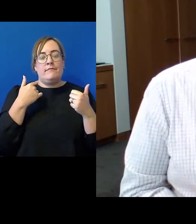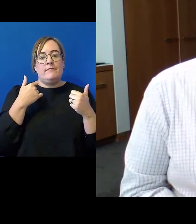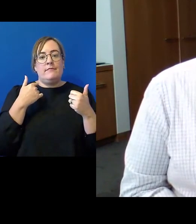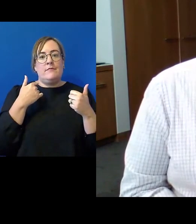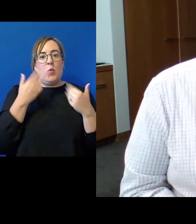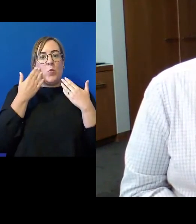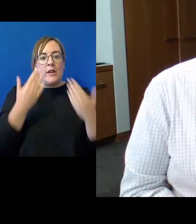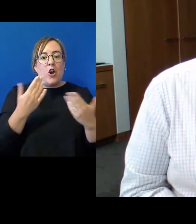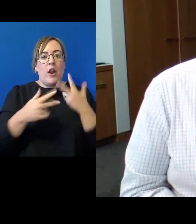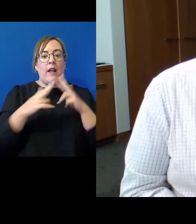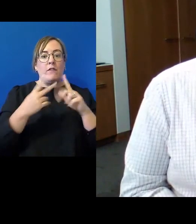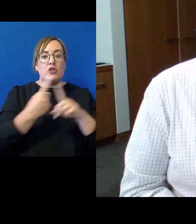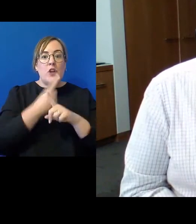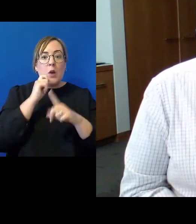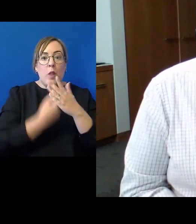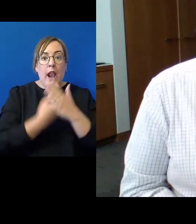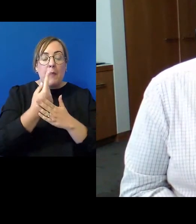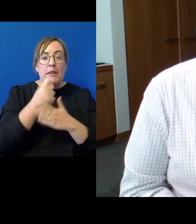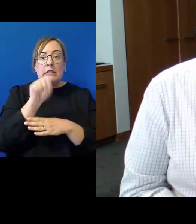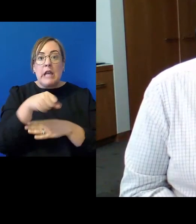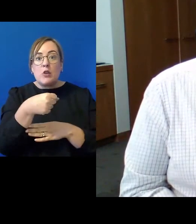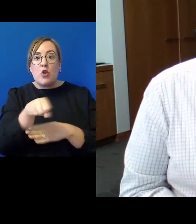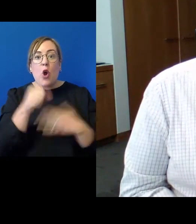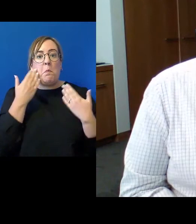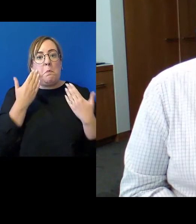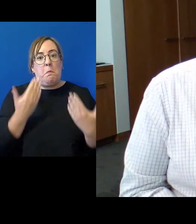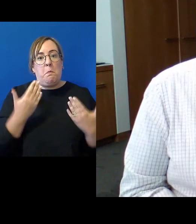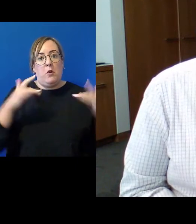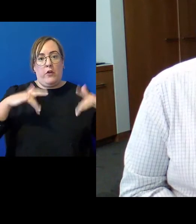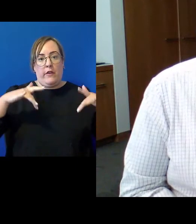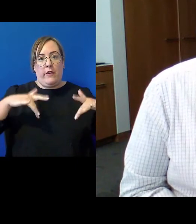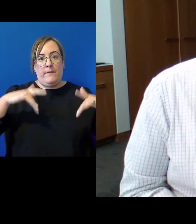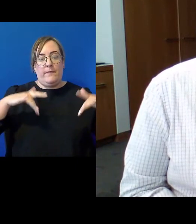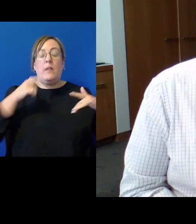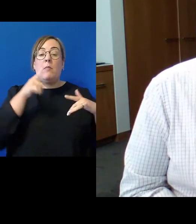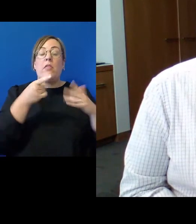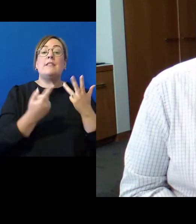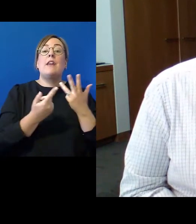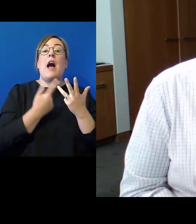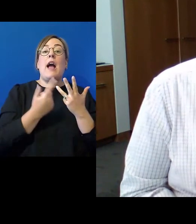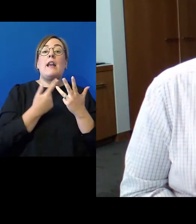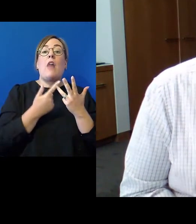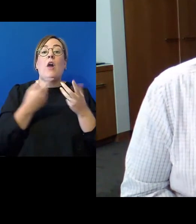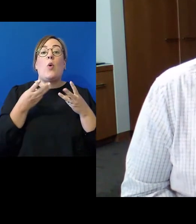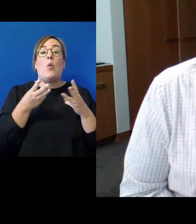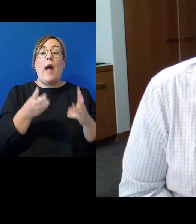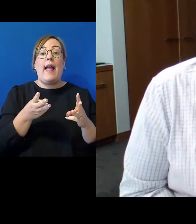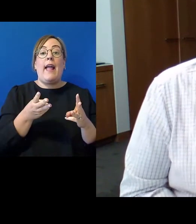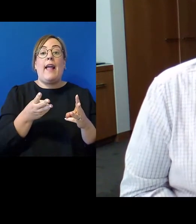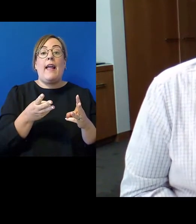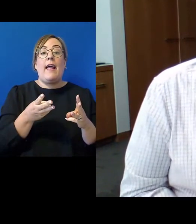change will result but it is yet another technique if you like